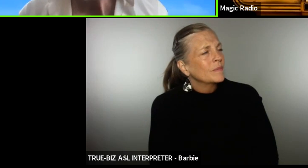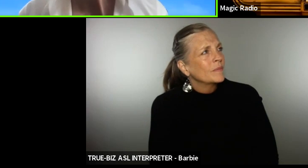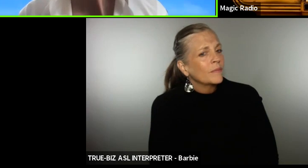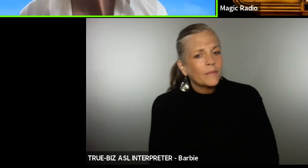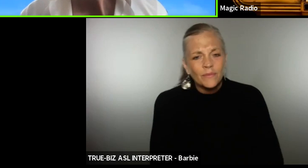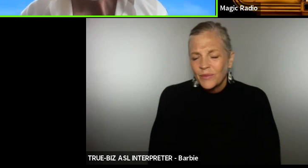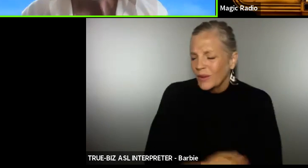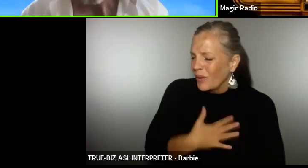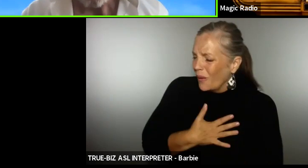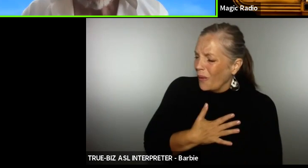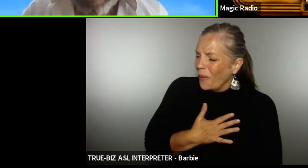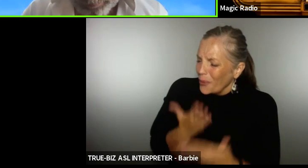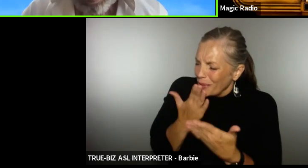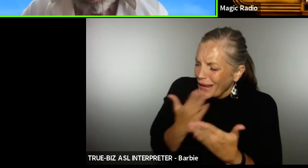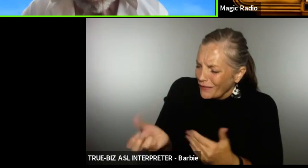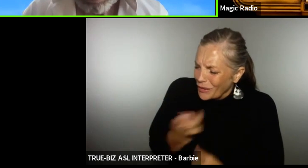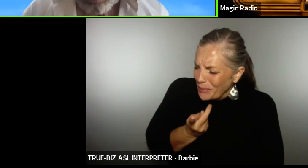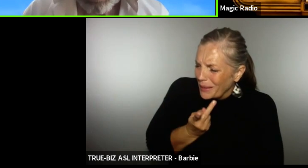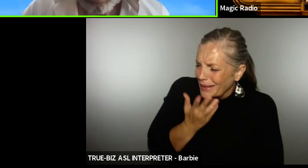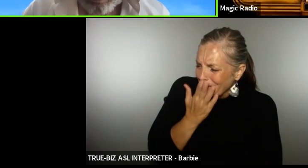thank you for coming back